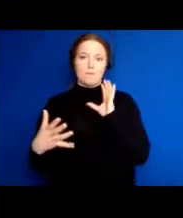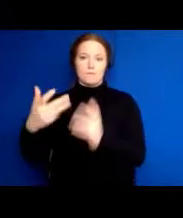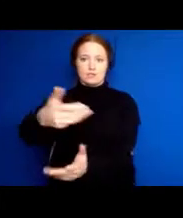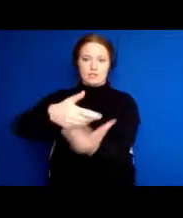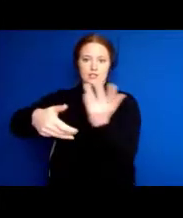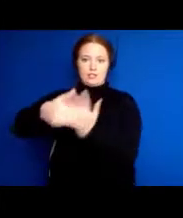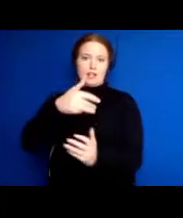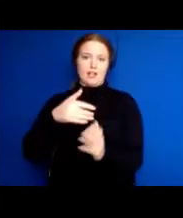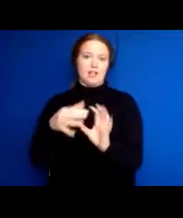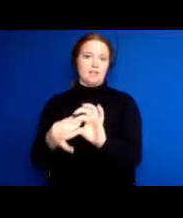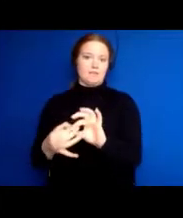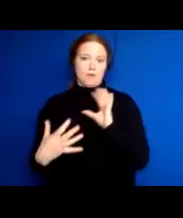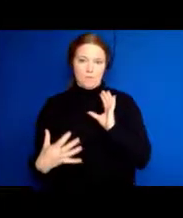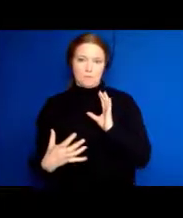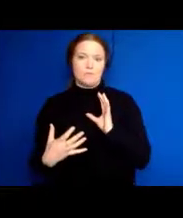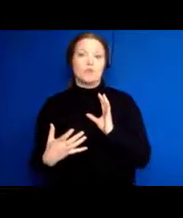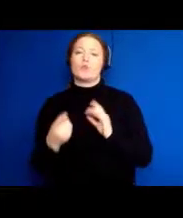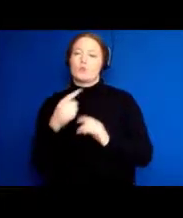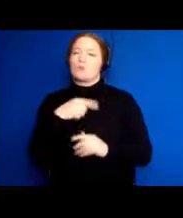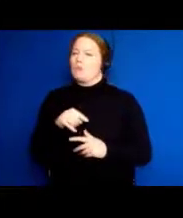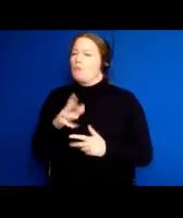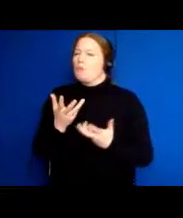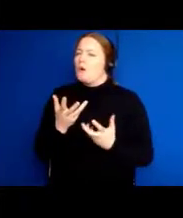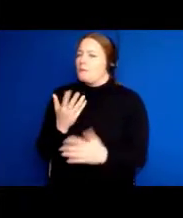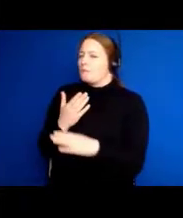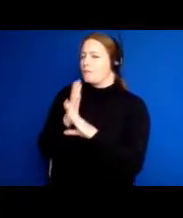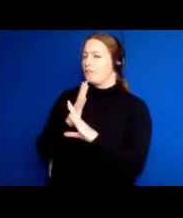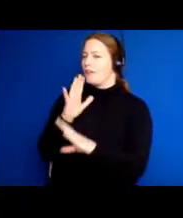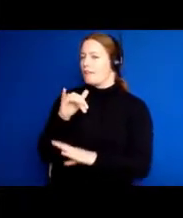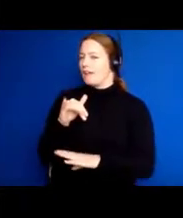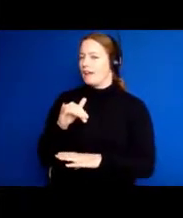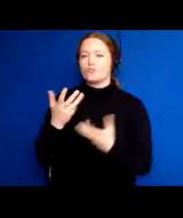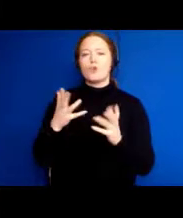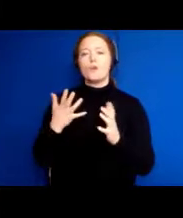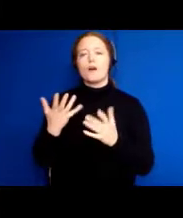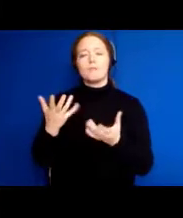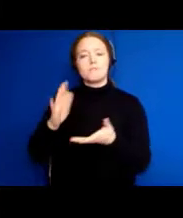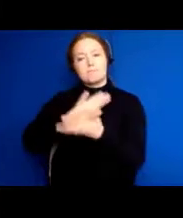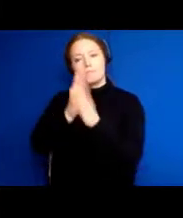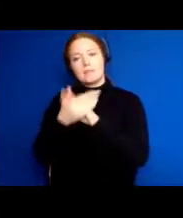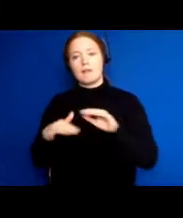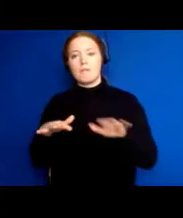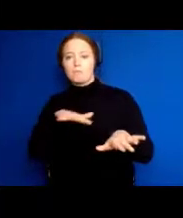losses in cognition and losses in social isolation. Next slide.